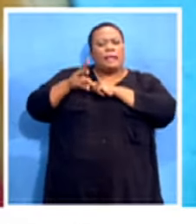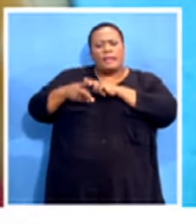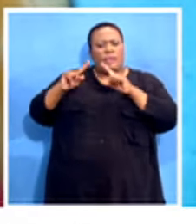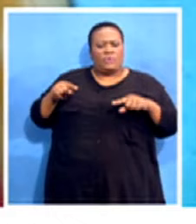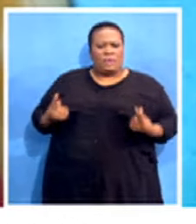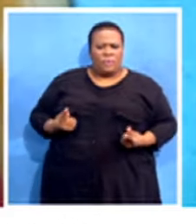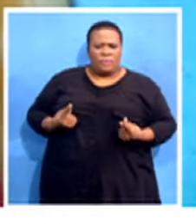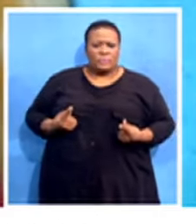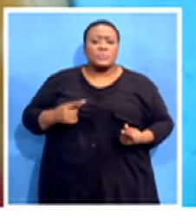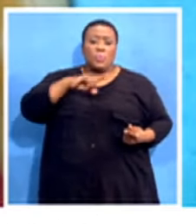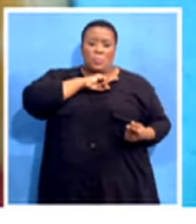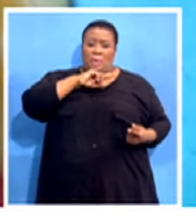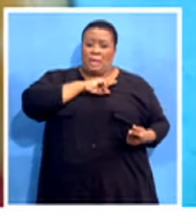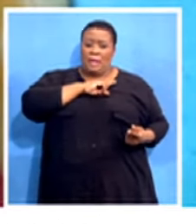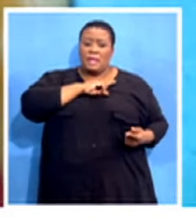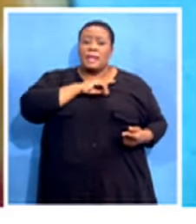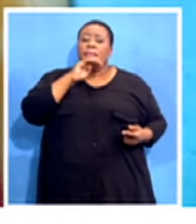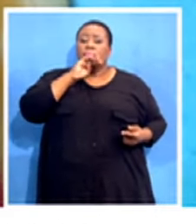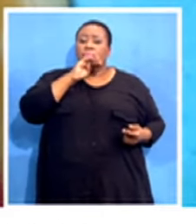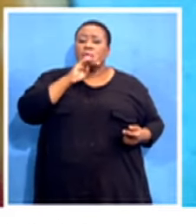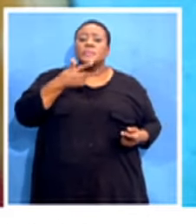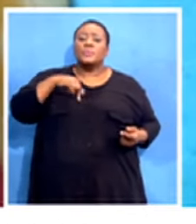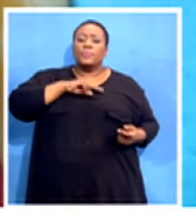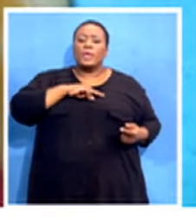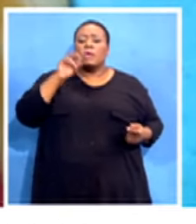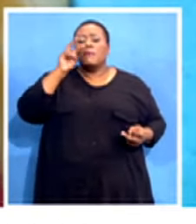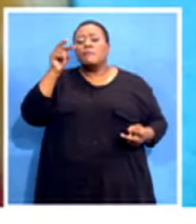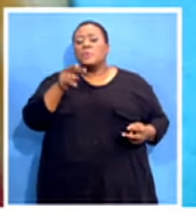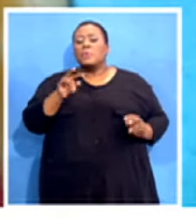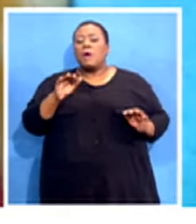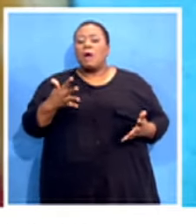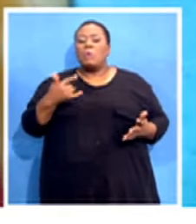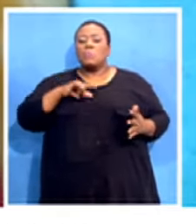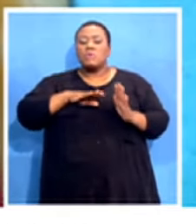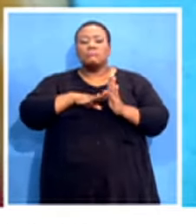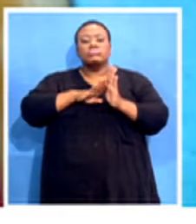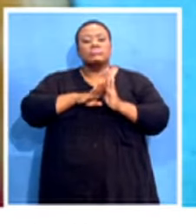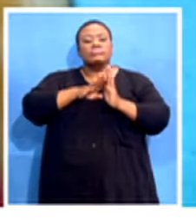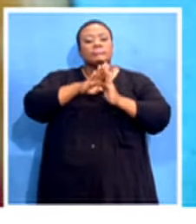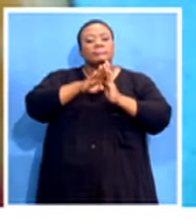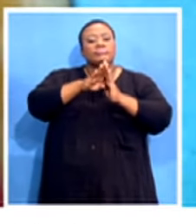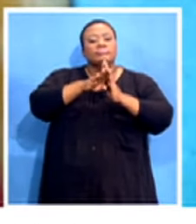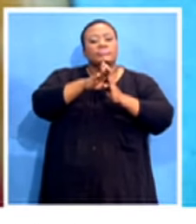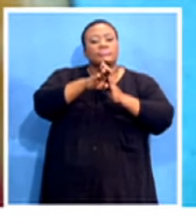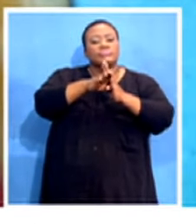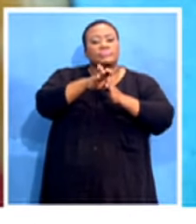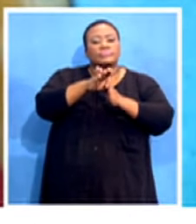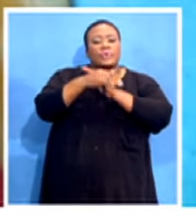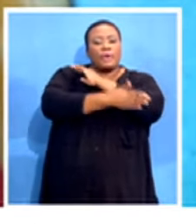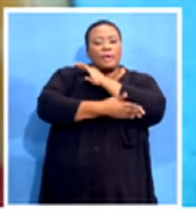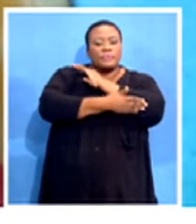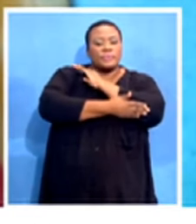then end up in a state where we are then viewed as if we are not progressive. But we are progressive with simply saying